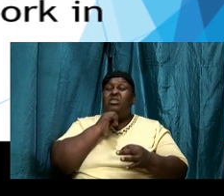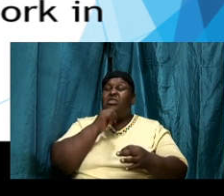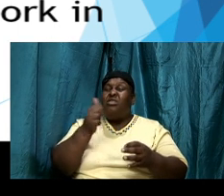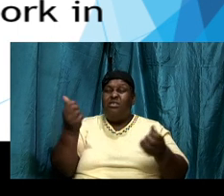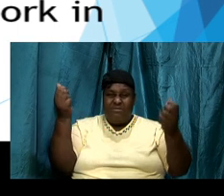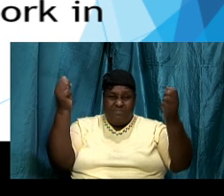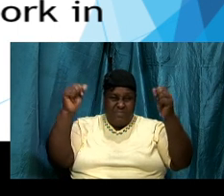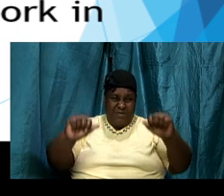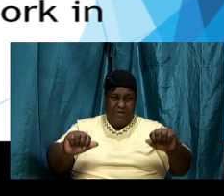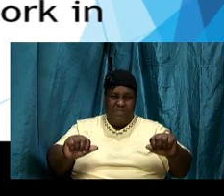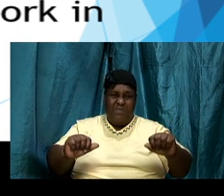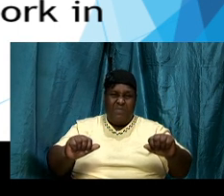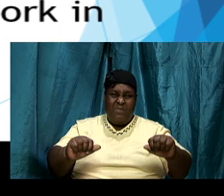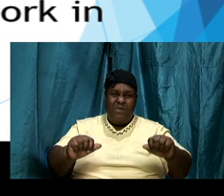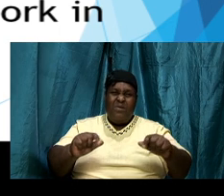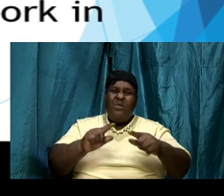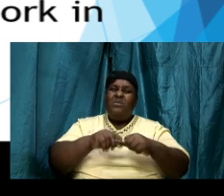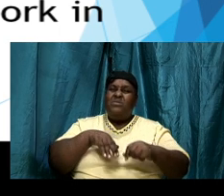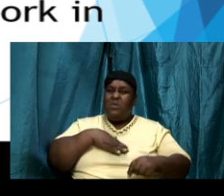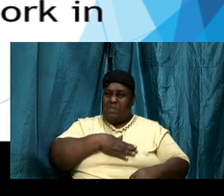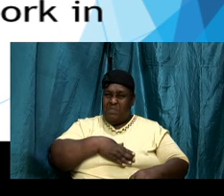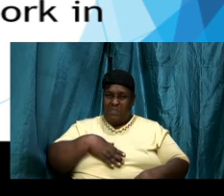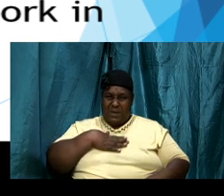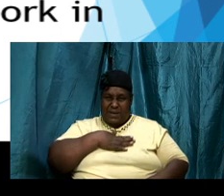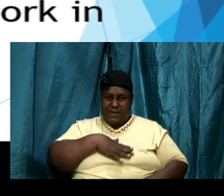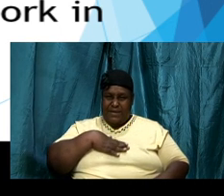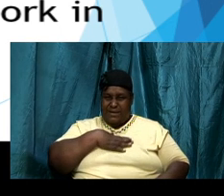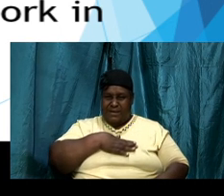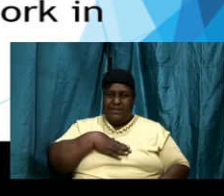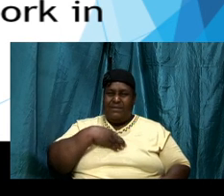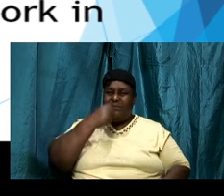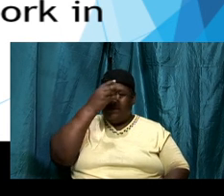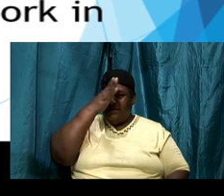to please God